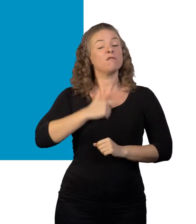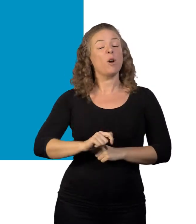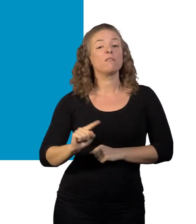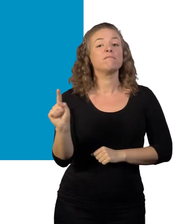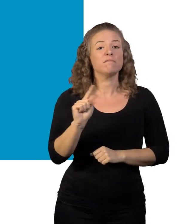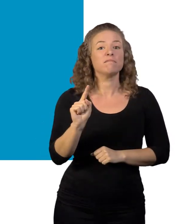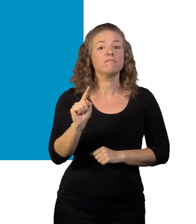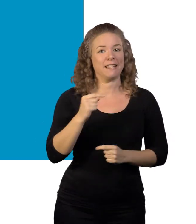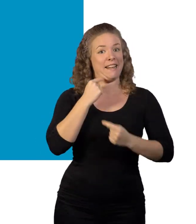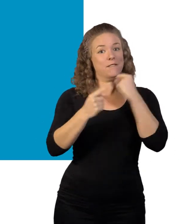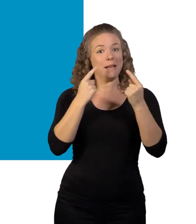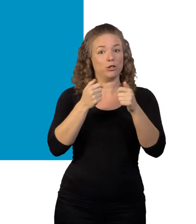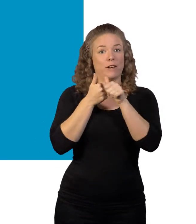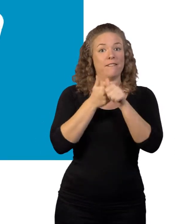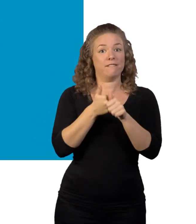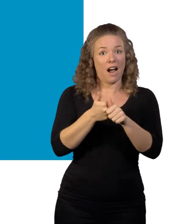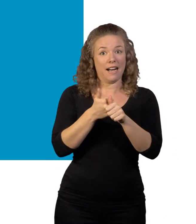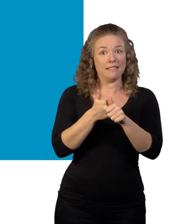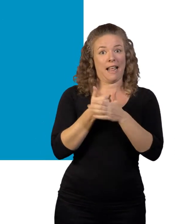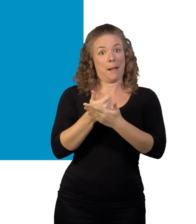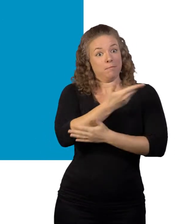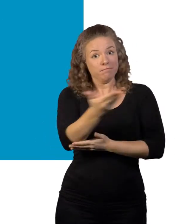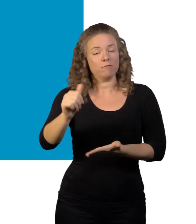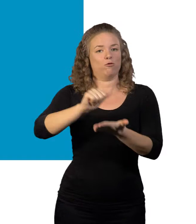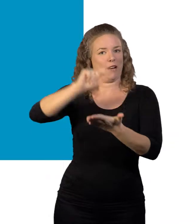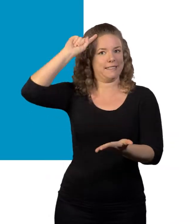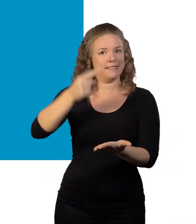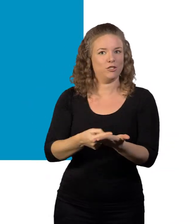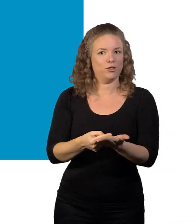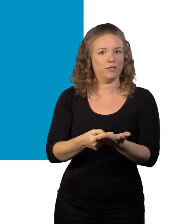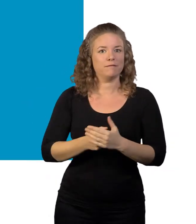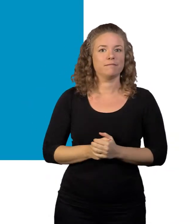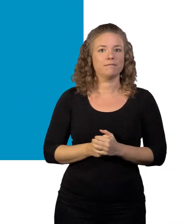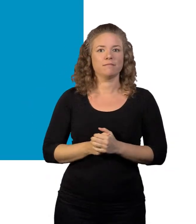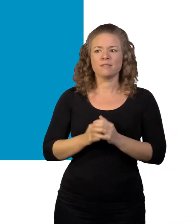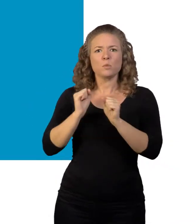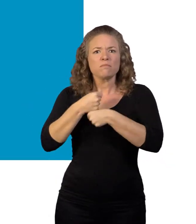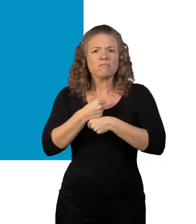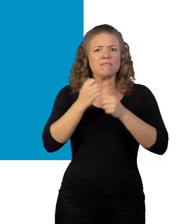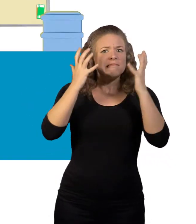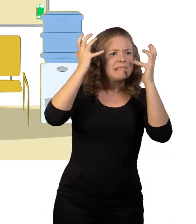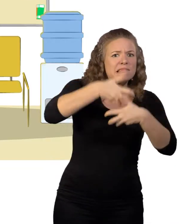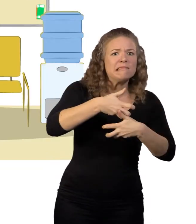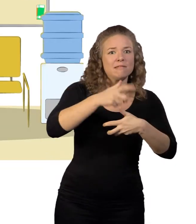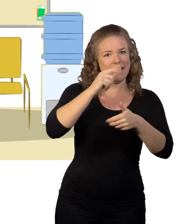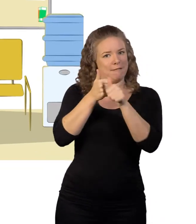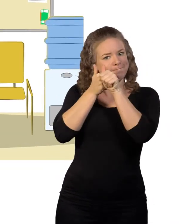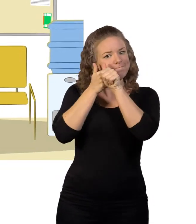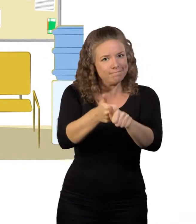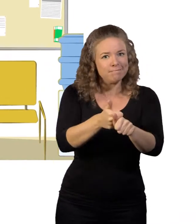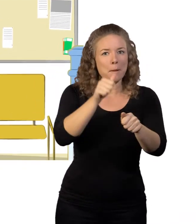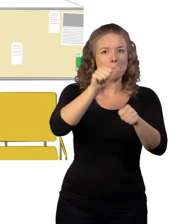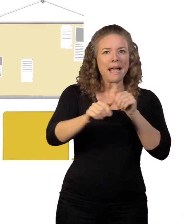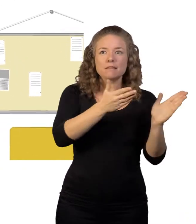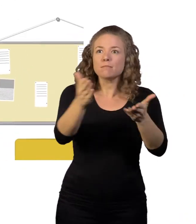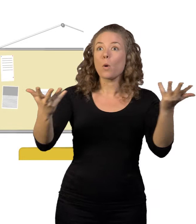England, and part of our role is to provide the information and advice needed to help you make the right decisions. In times of worry